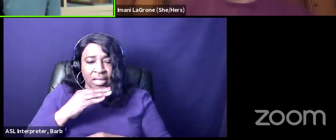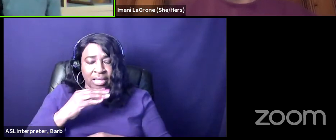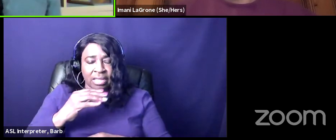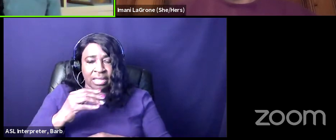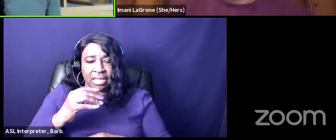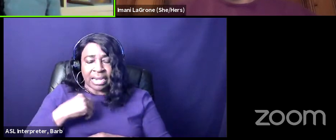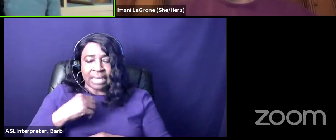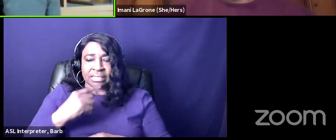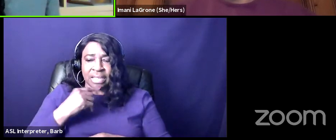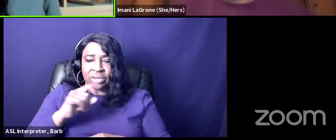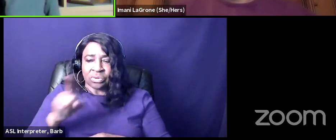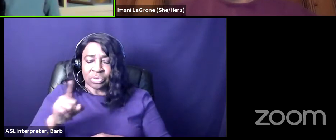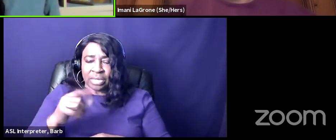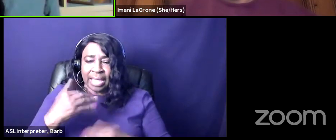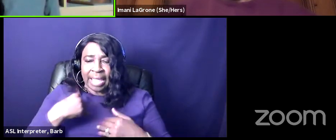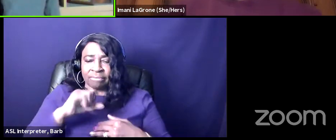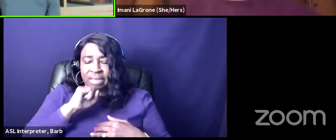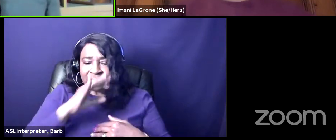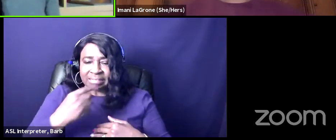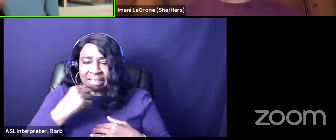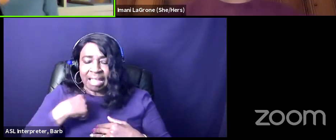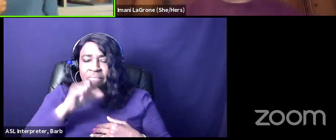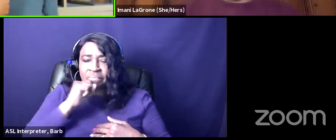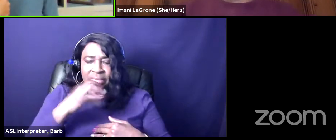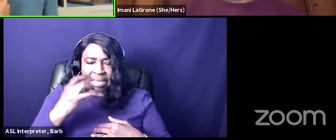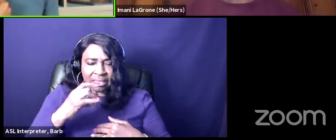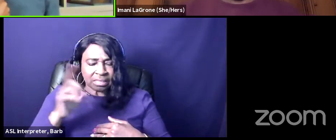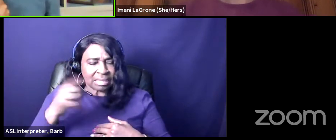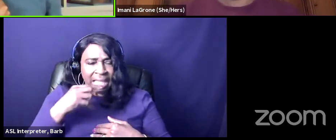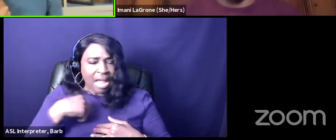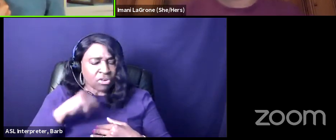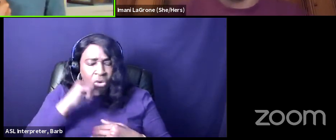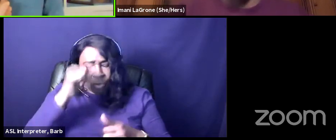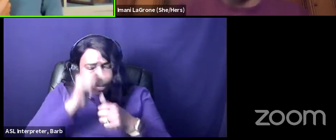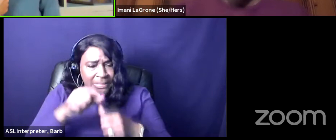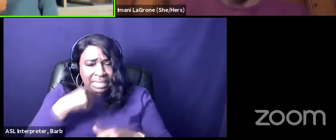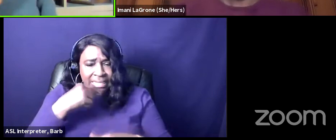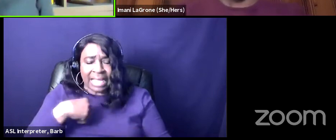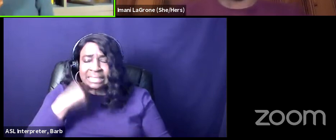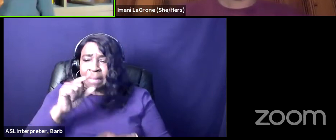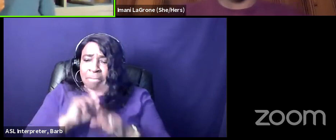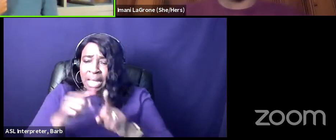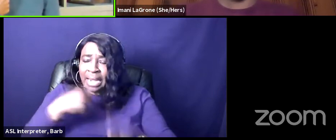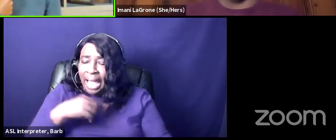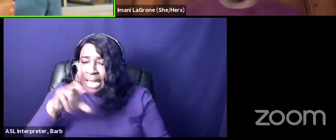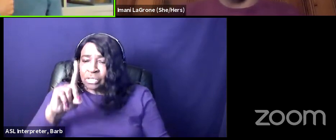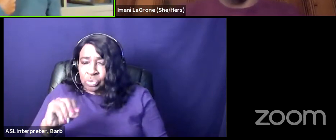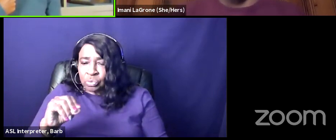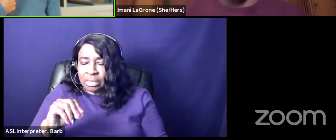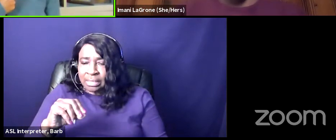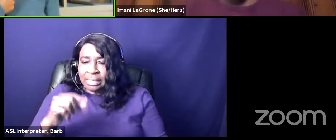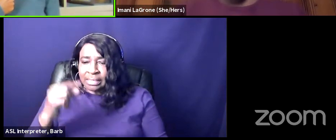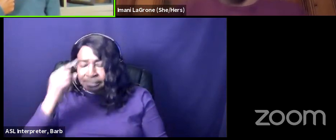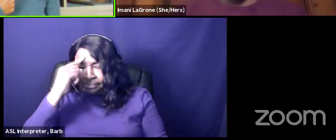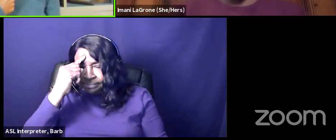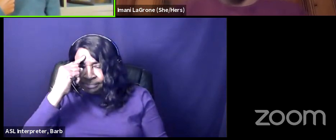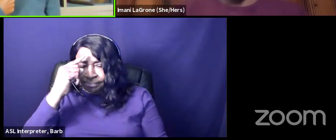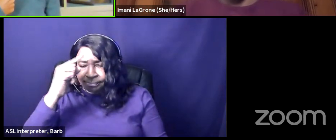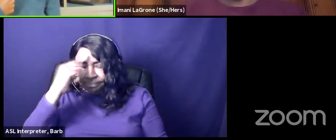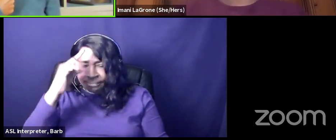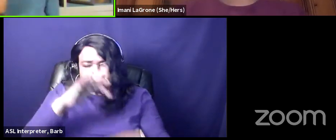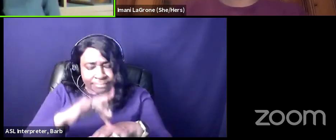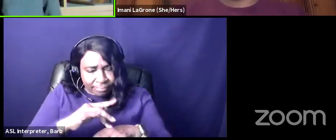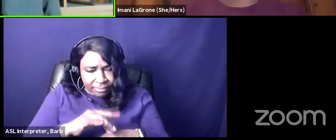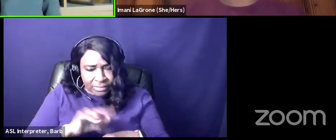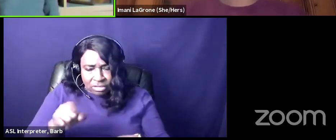be a novelist we're 18 years old she was like i don't remember saying that and i'm like but i do like it stuck with me because i was like this woman said she's gonna be a